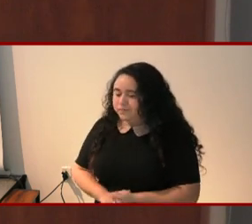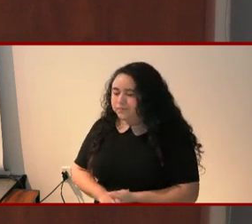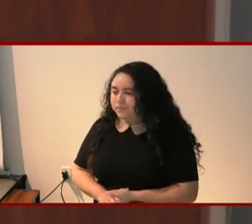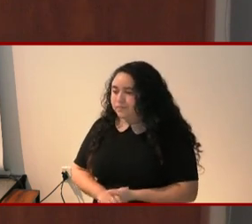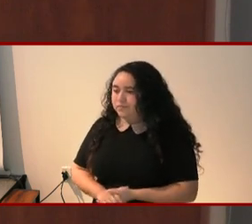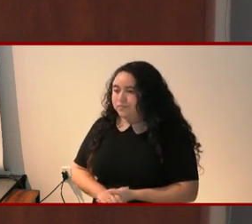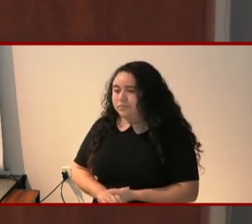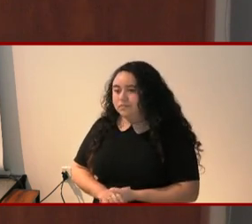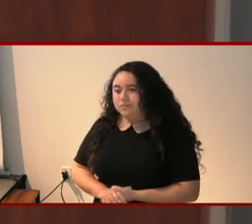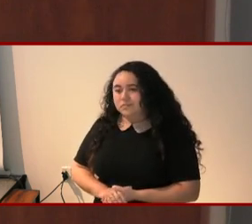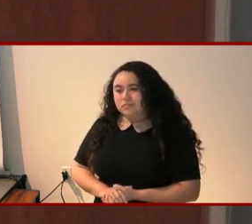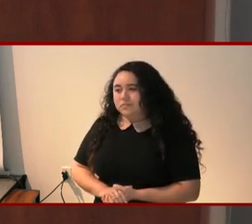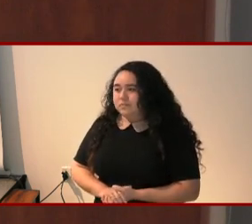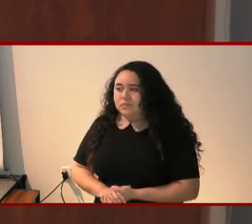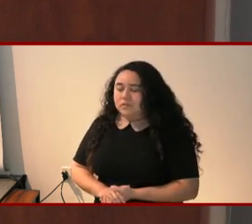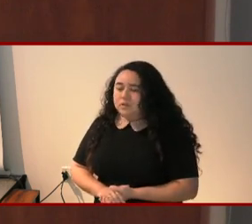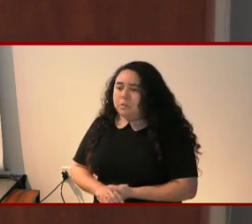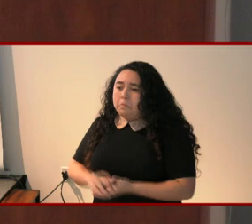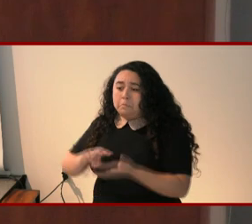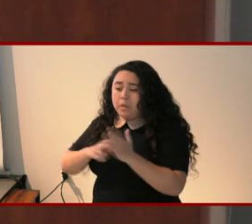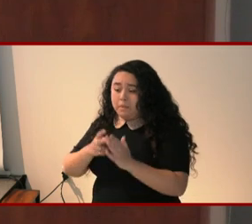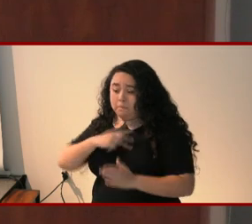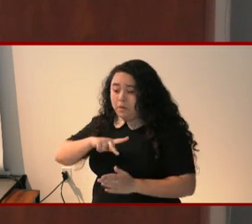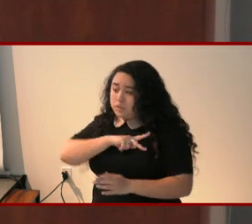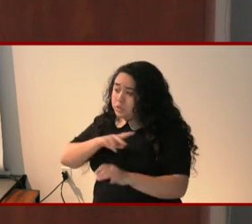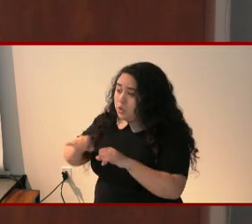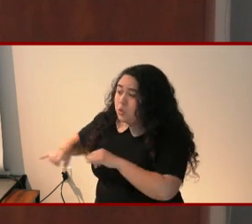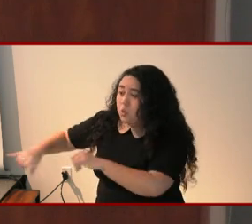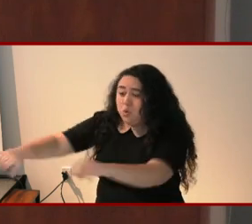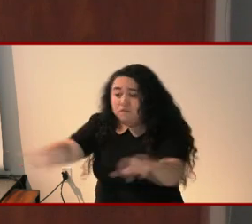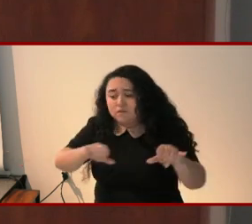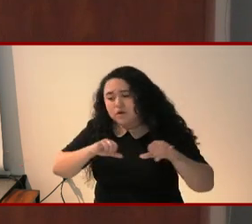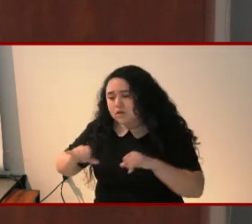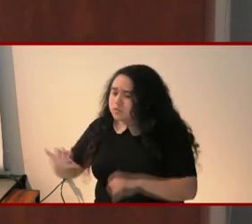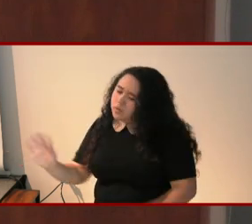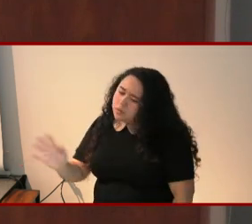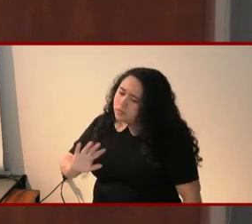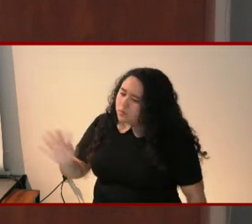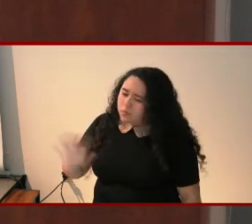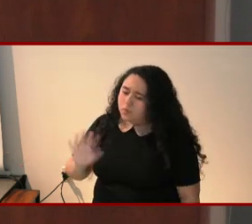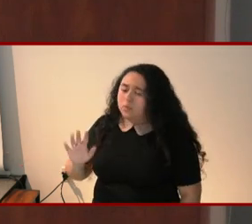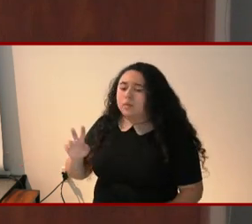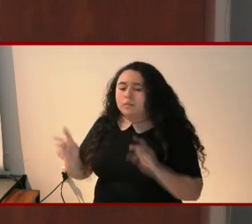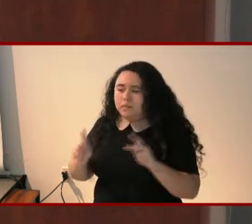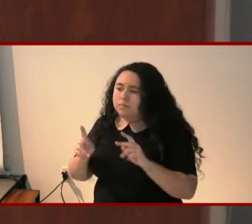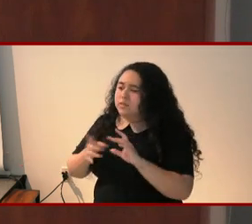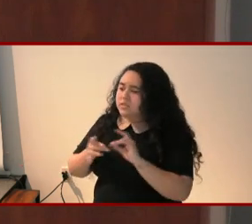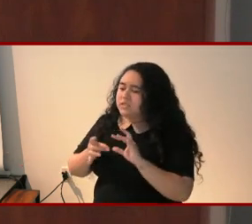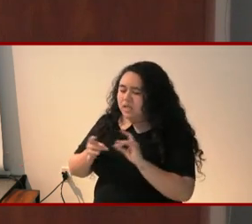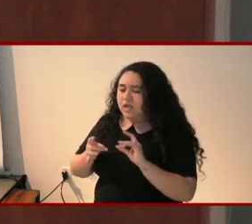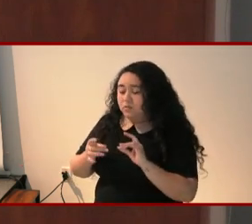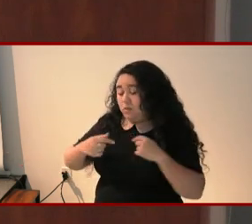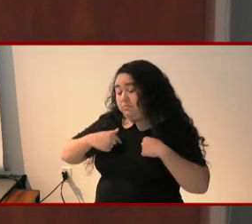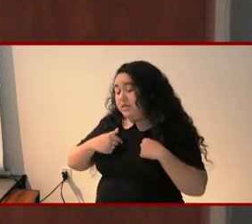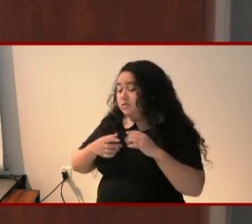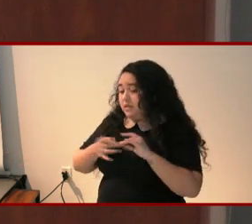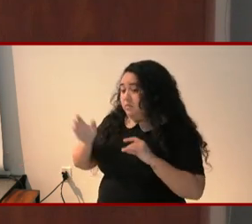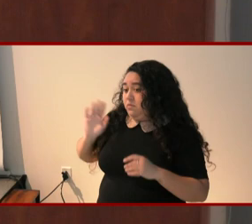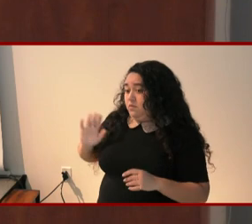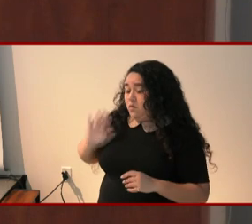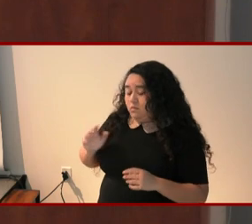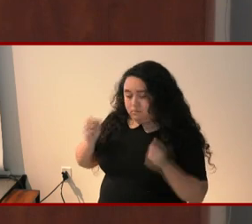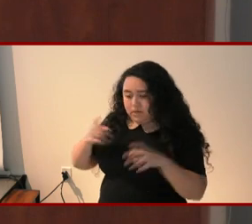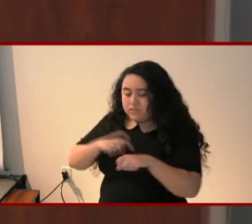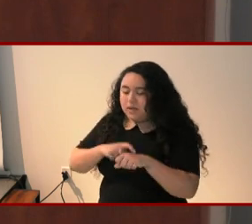It's not that the personal is universal, which is something that was said many times in my past, but that the personal